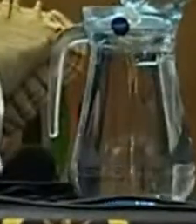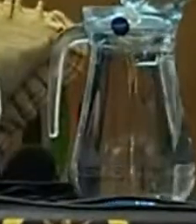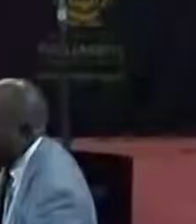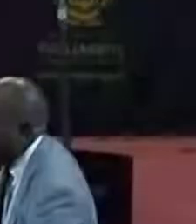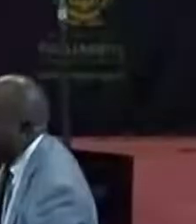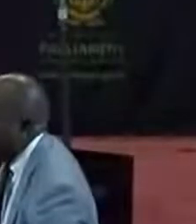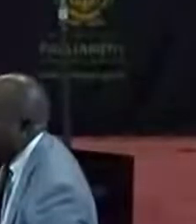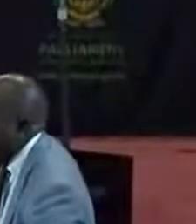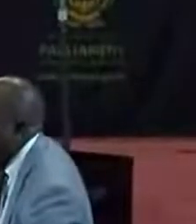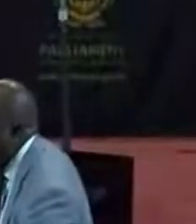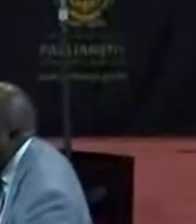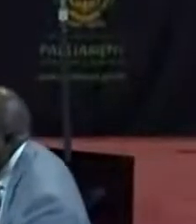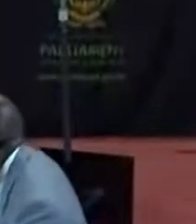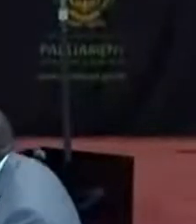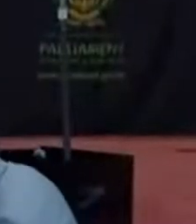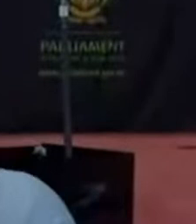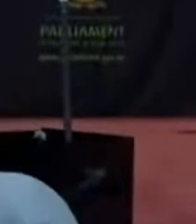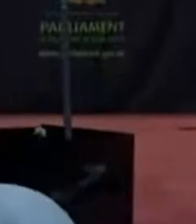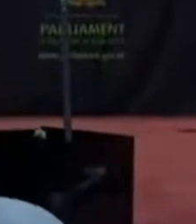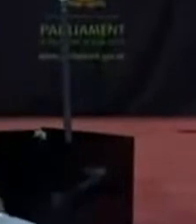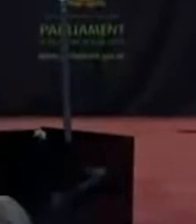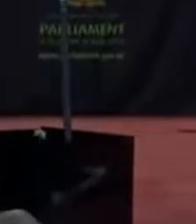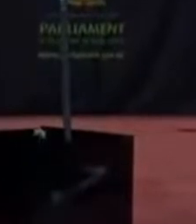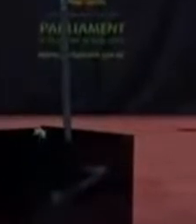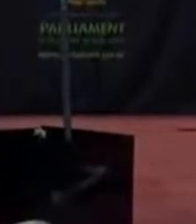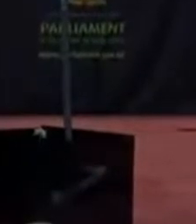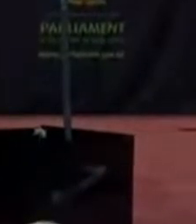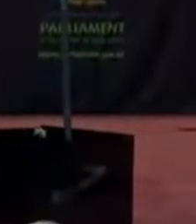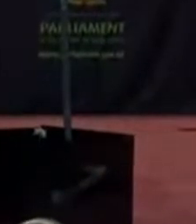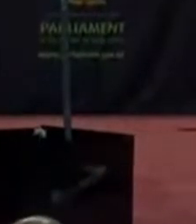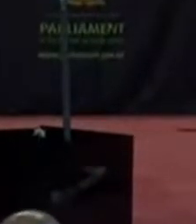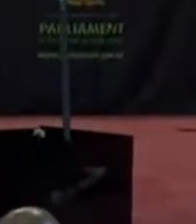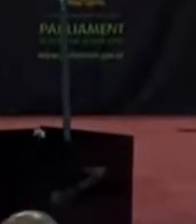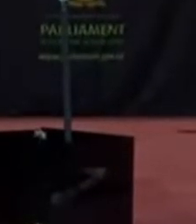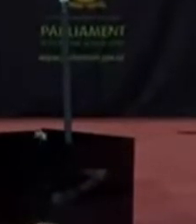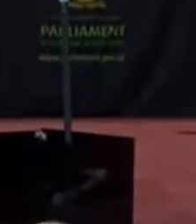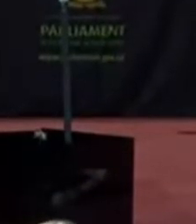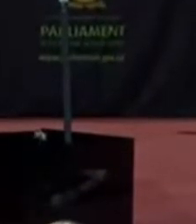You didn't get medication today, it's meditation.